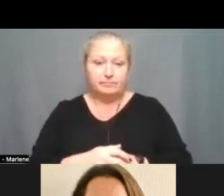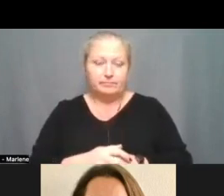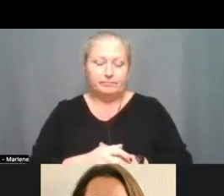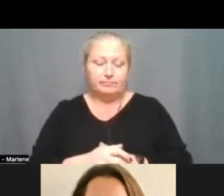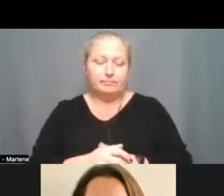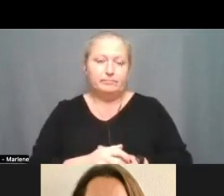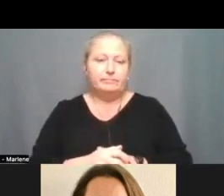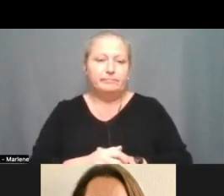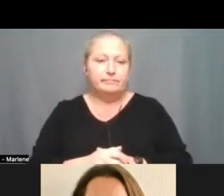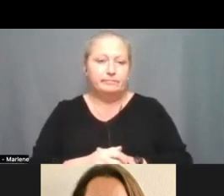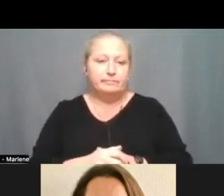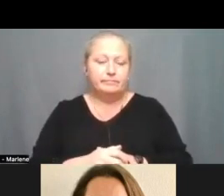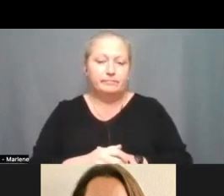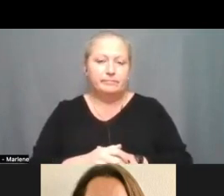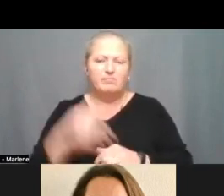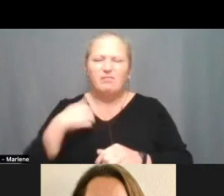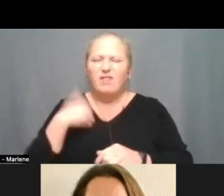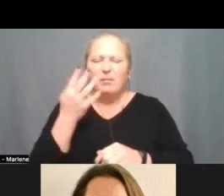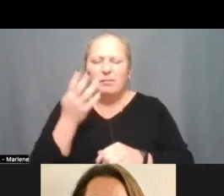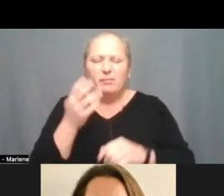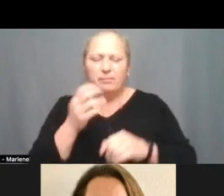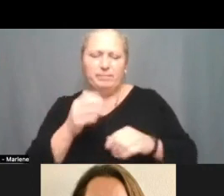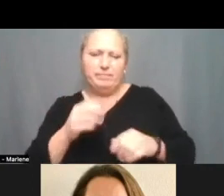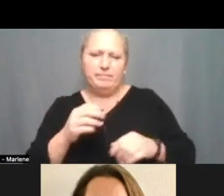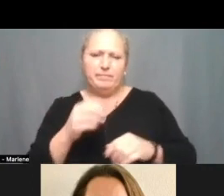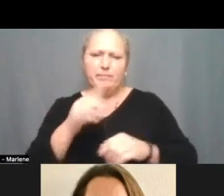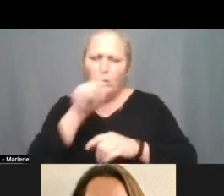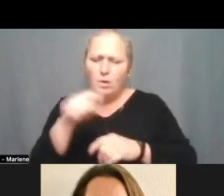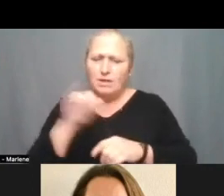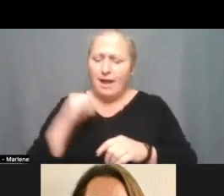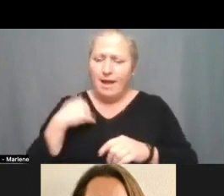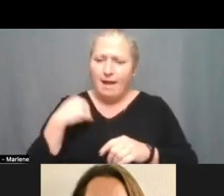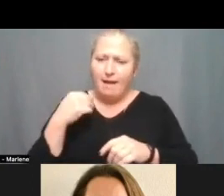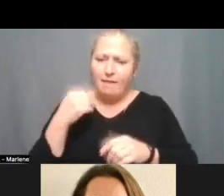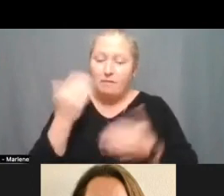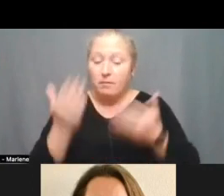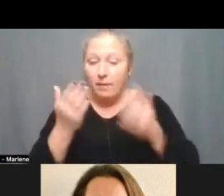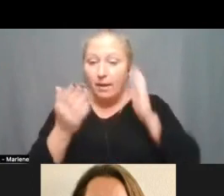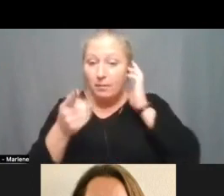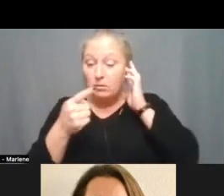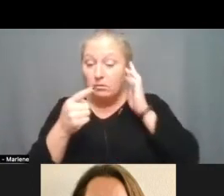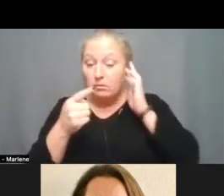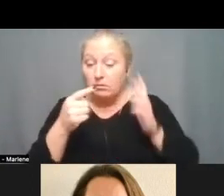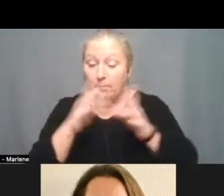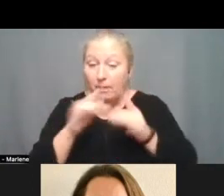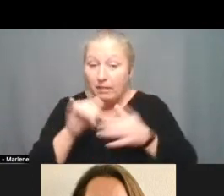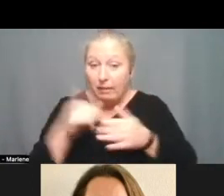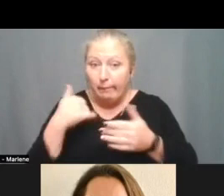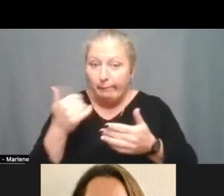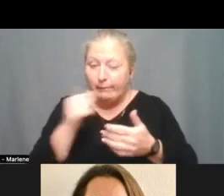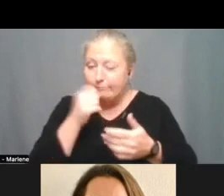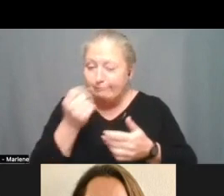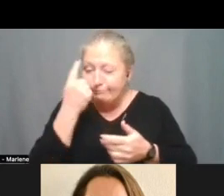i just have a couple um just a question i had and maybe you mentioned this and i was just a little too dense to understand it